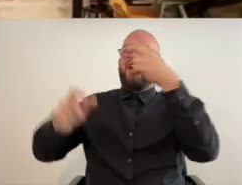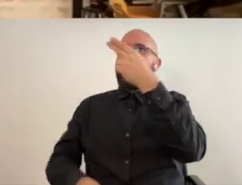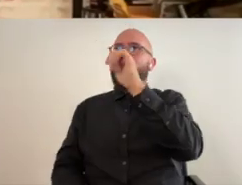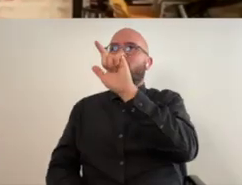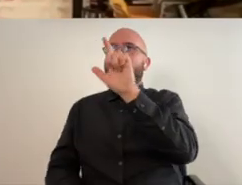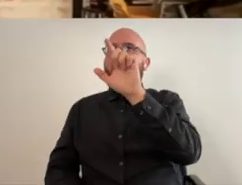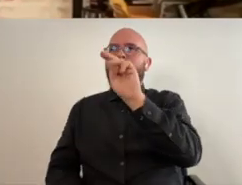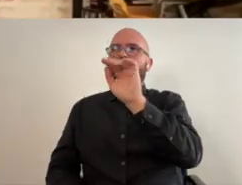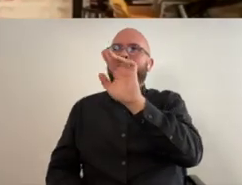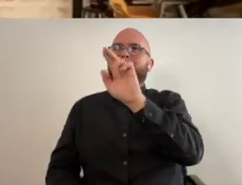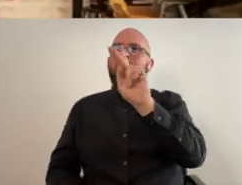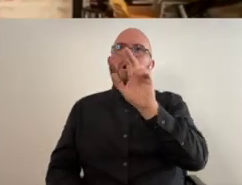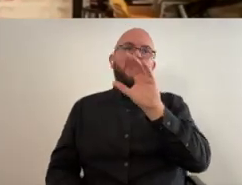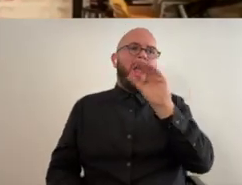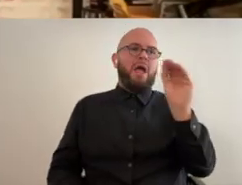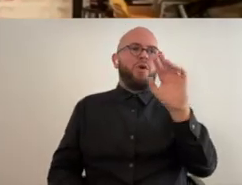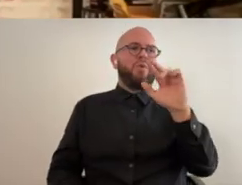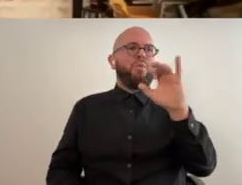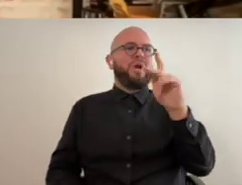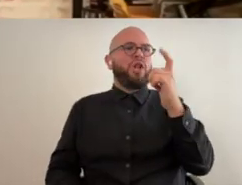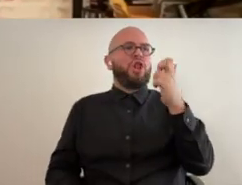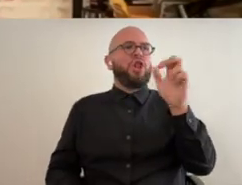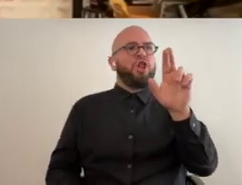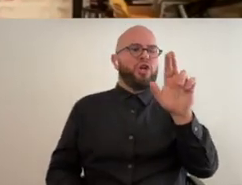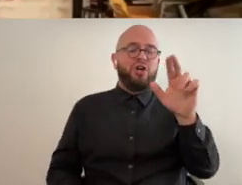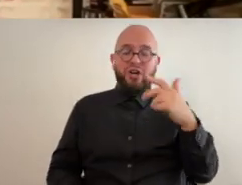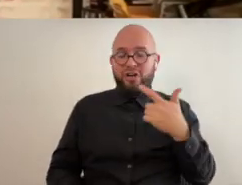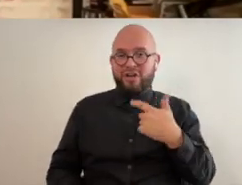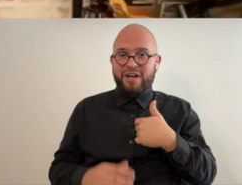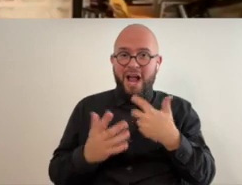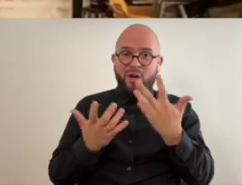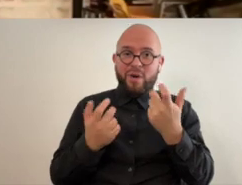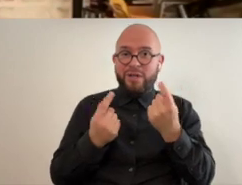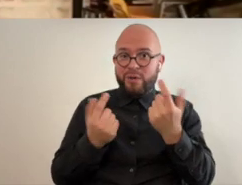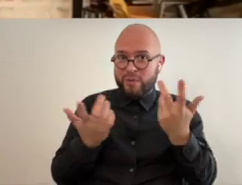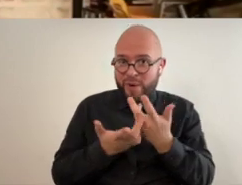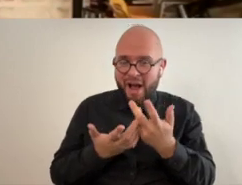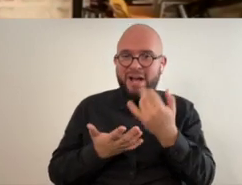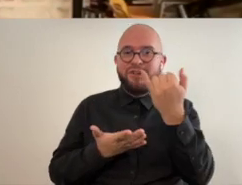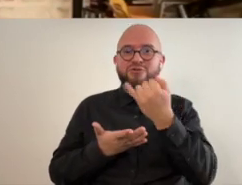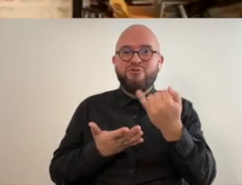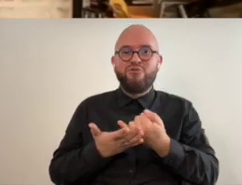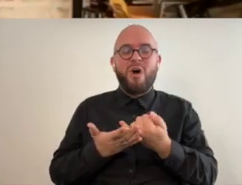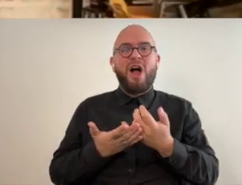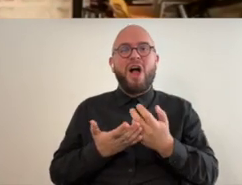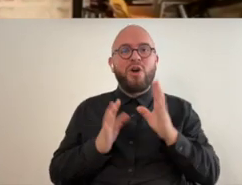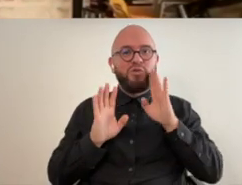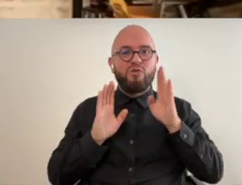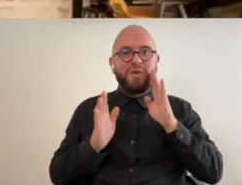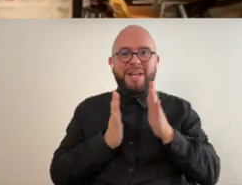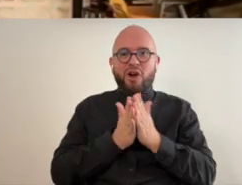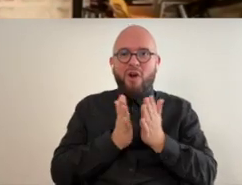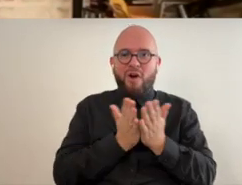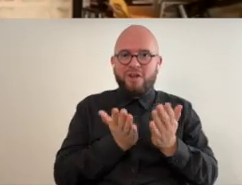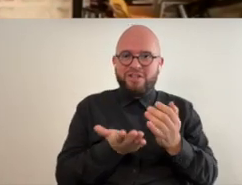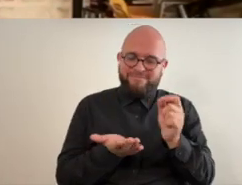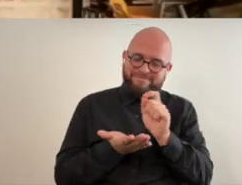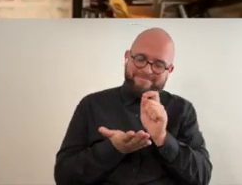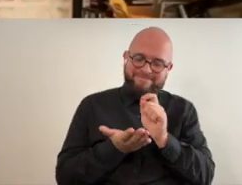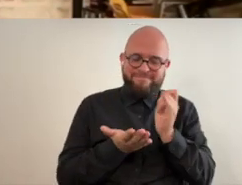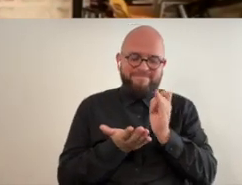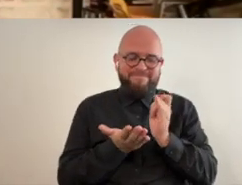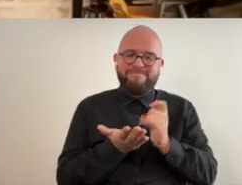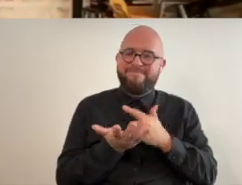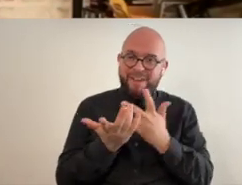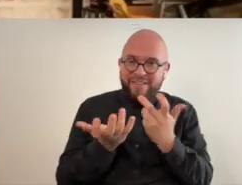wanted i wanted to draw greeting cards um and and of course you know if i'm gonna dream i was also owner